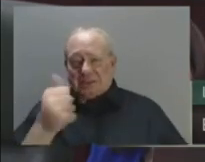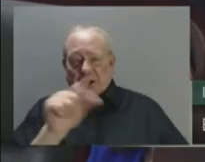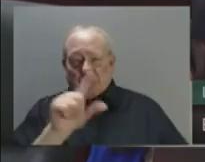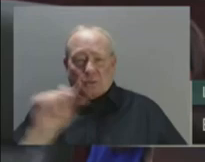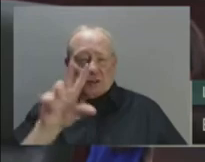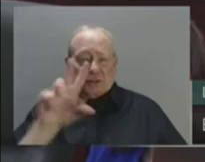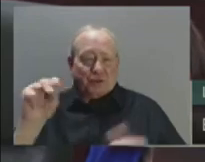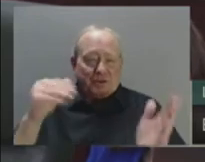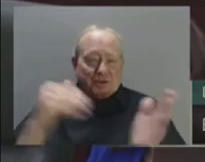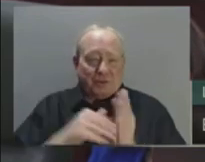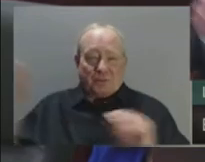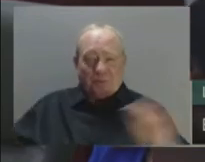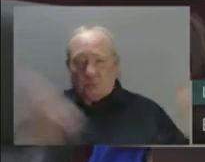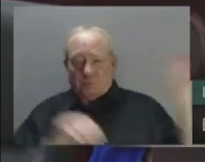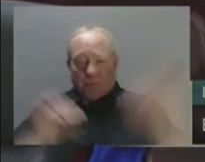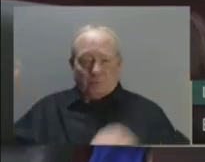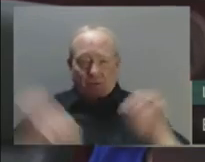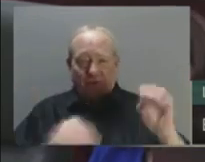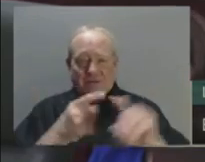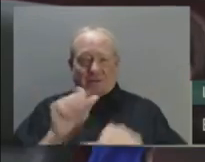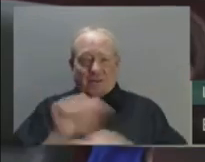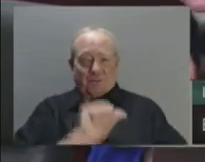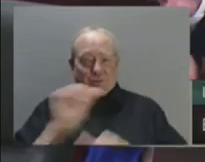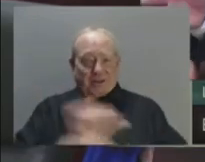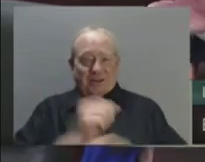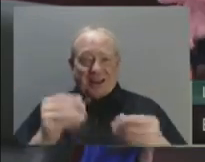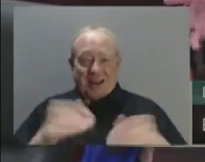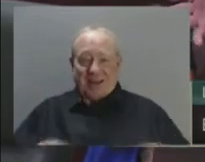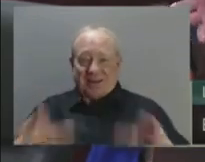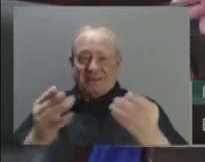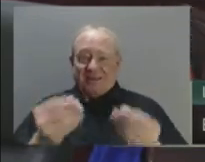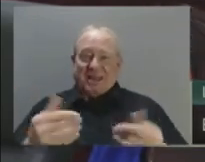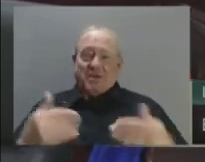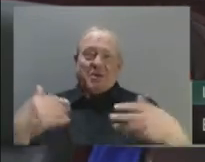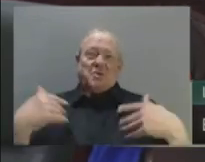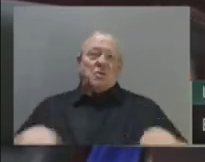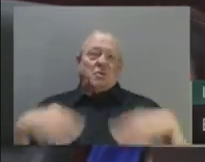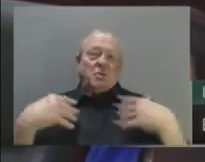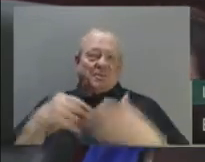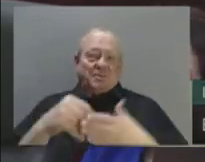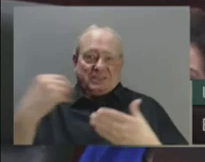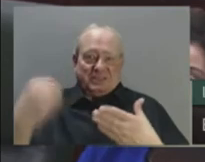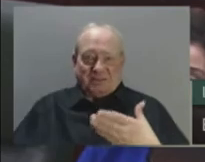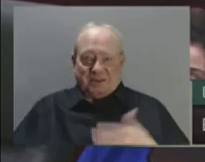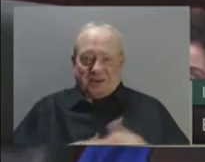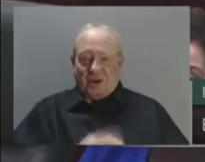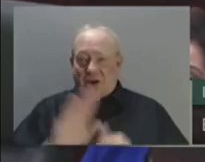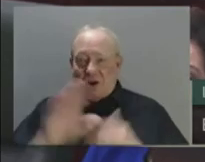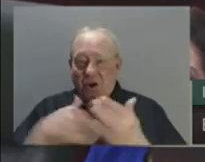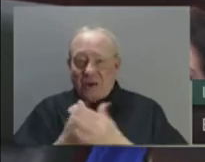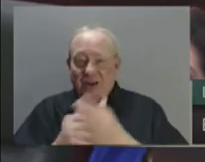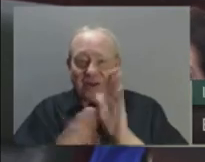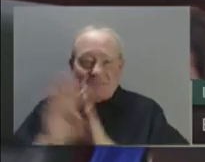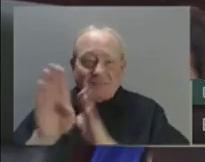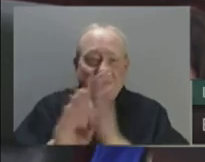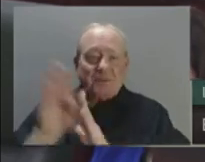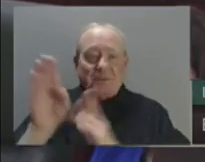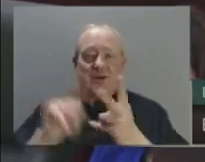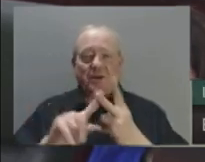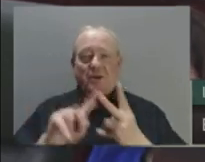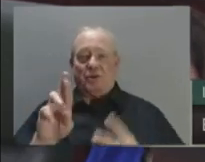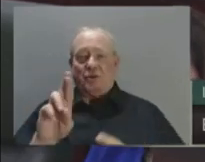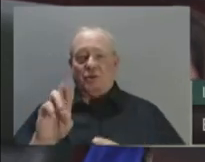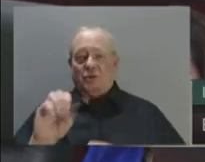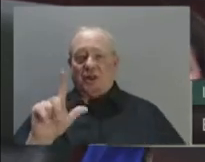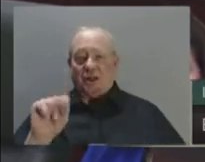To all the realtors, developers, and lawyers out there, we've heard you. Service Alberta will again receive increased funding